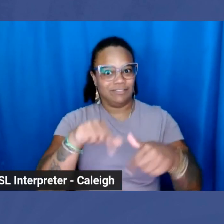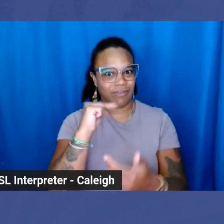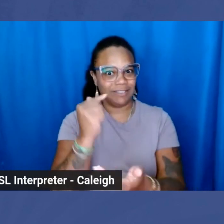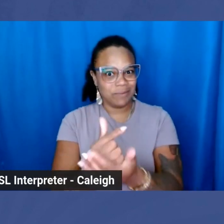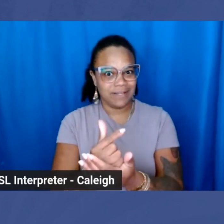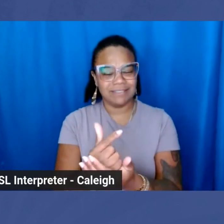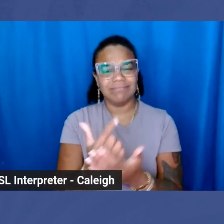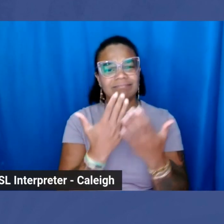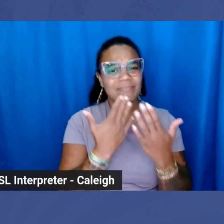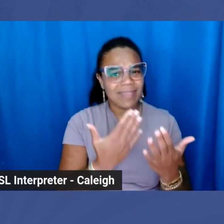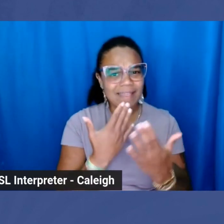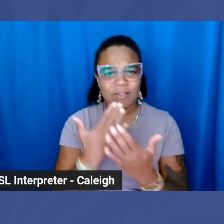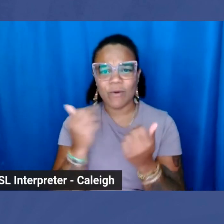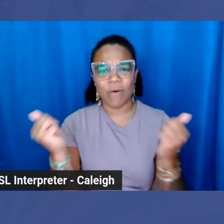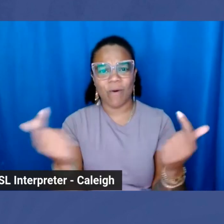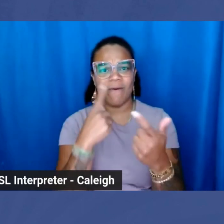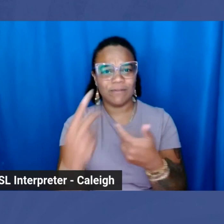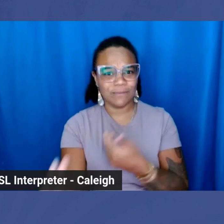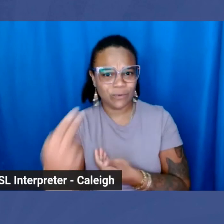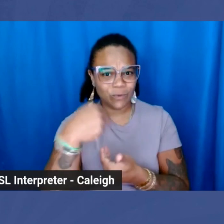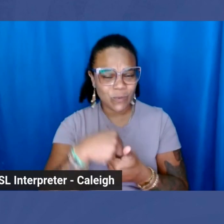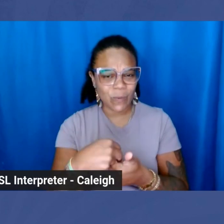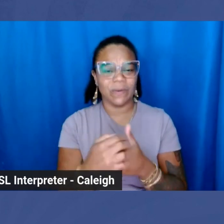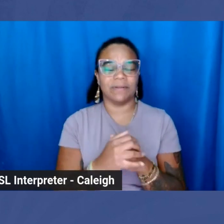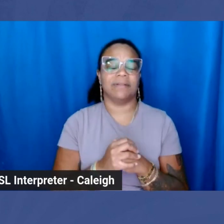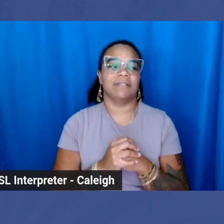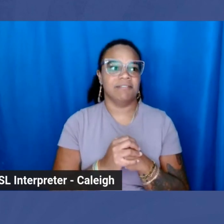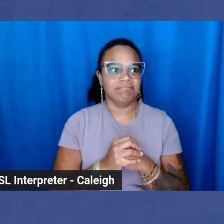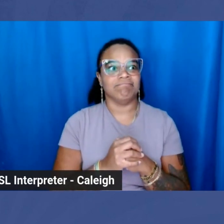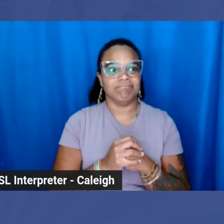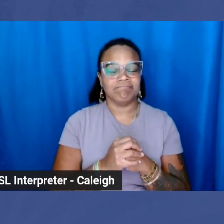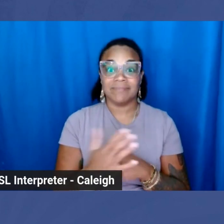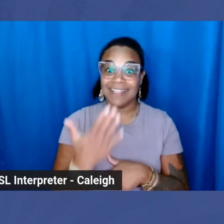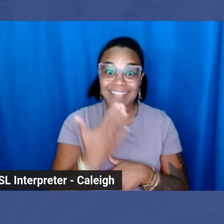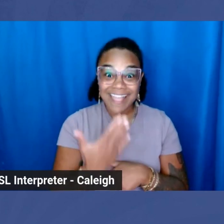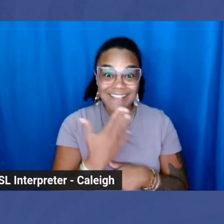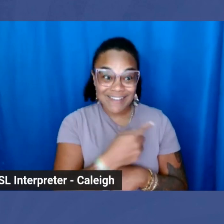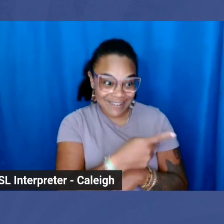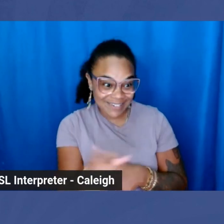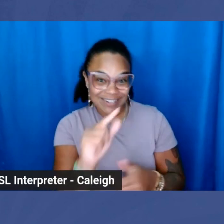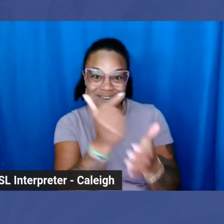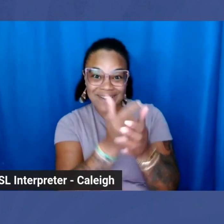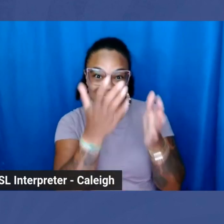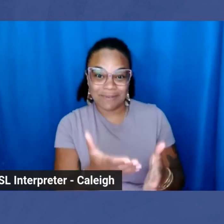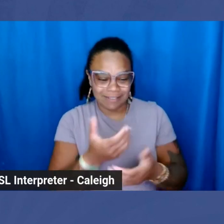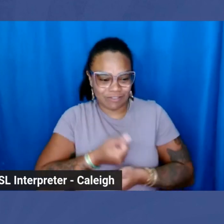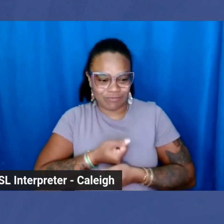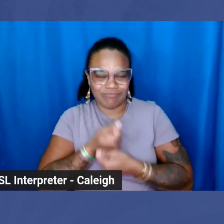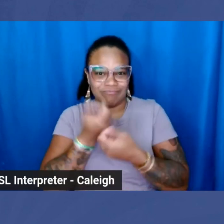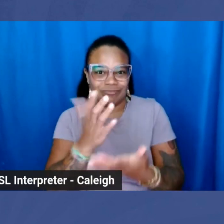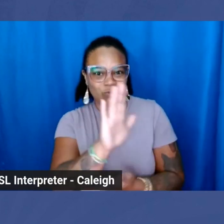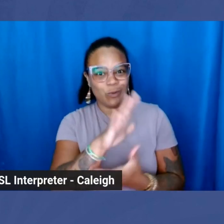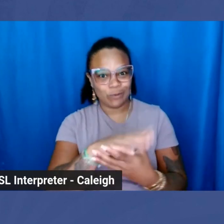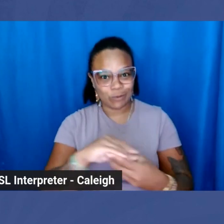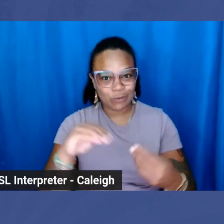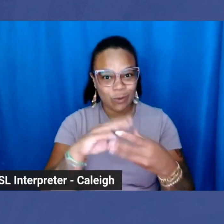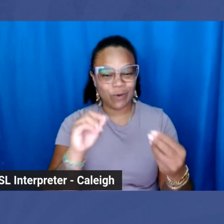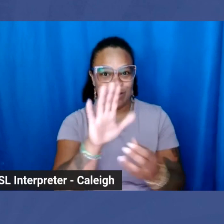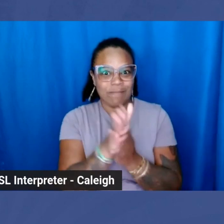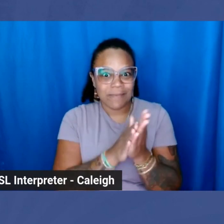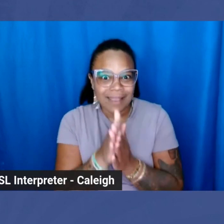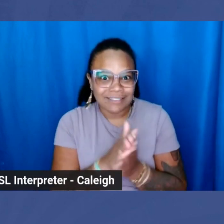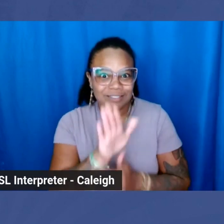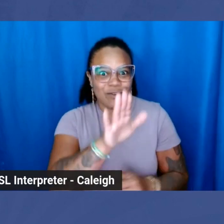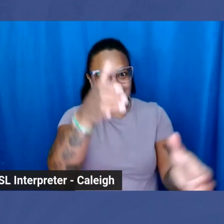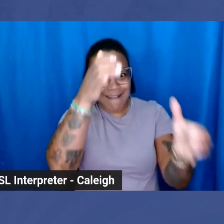Thank you everybody for being here and thank you to the graduates for sharing your stories, your passion, your knowledge with all of us.